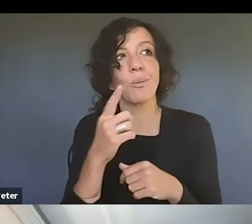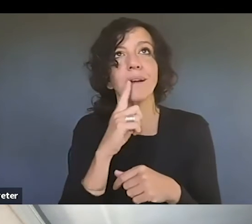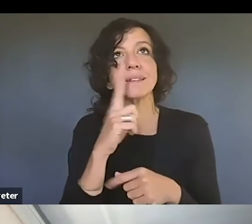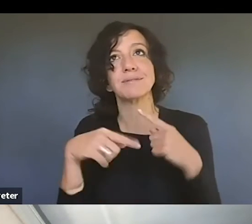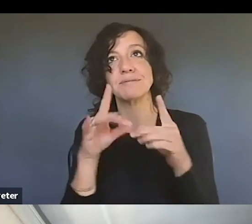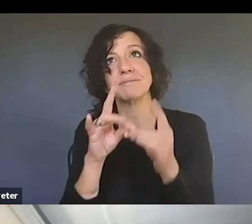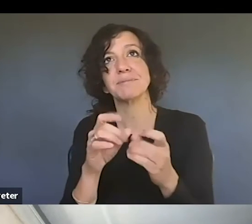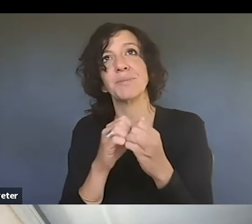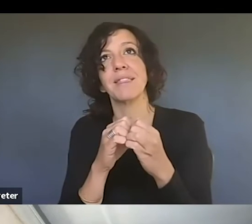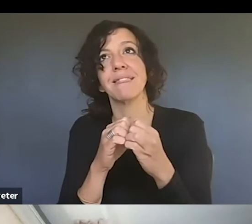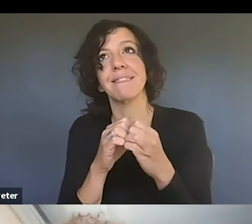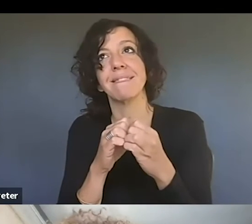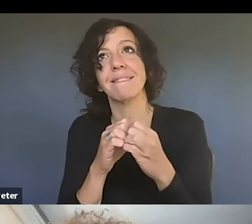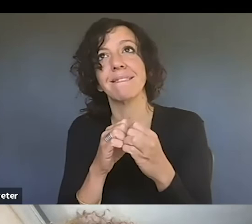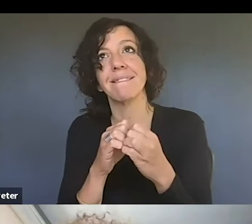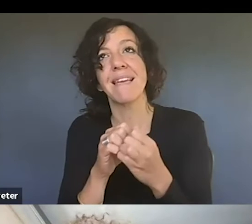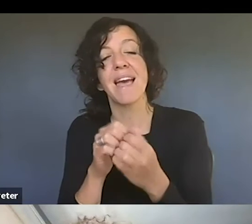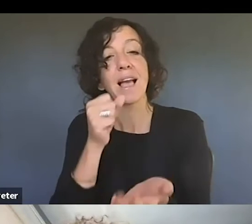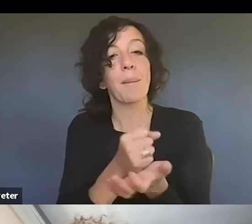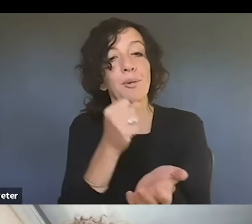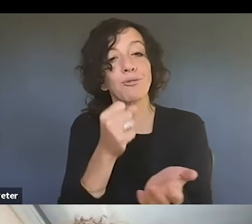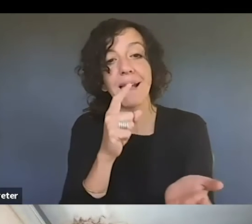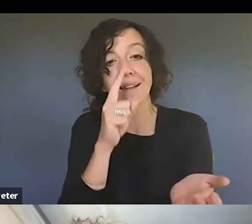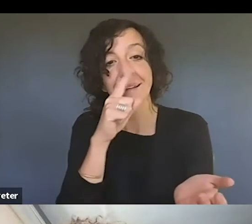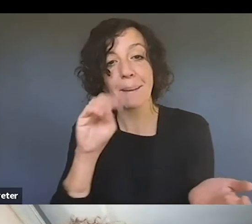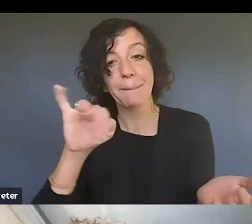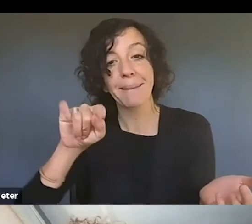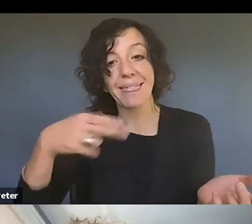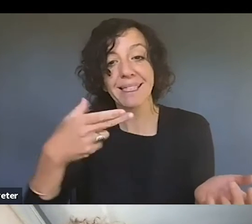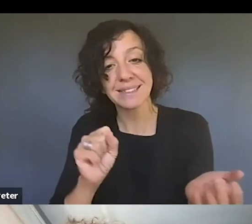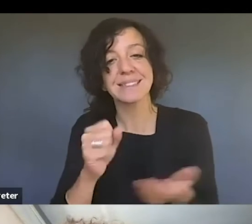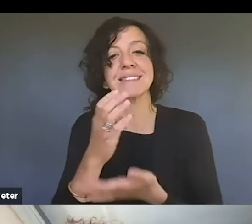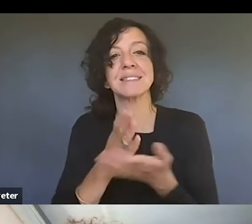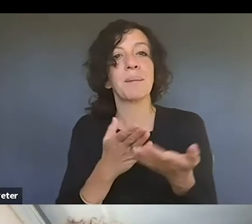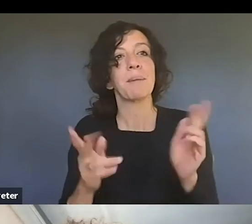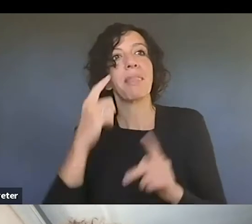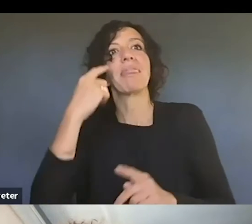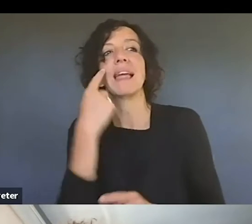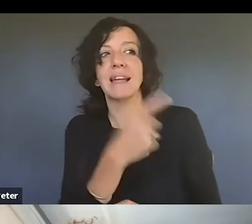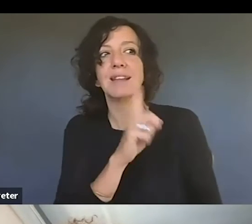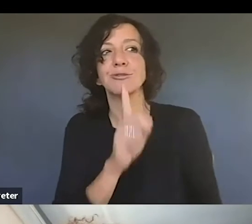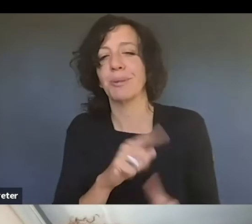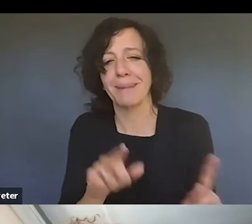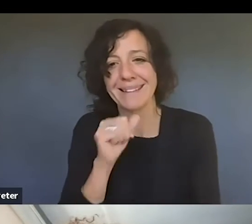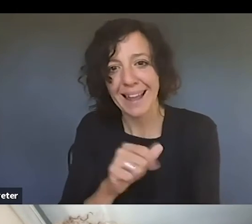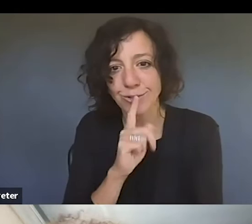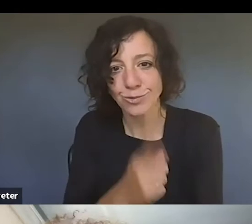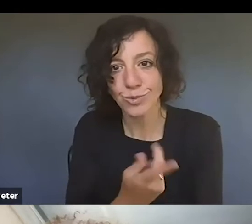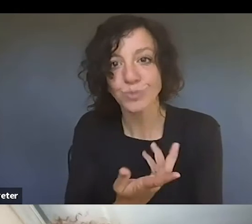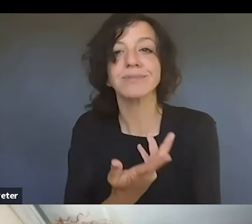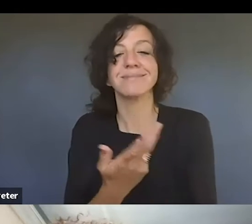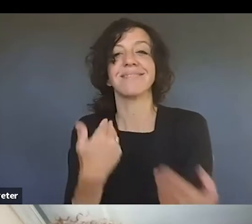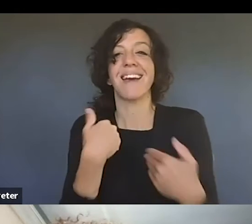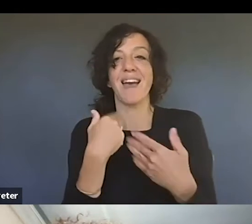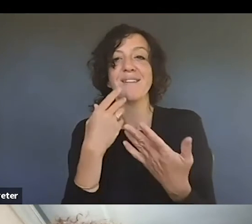soon about copyright myths. Some of the things that people believe about copyright that are not necessarily true. Um, so we